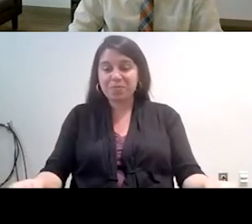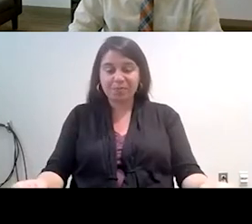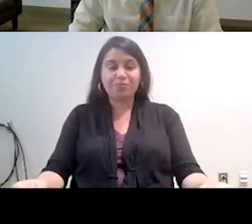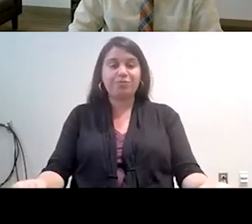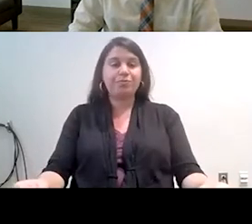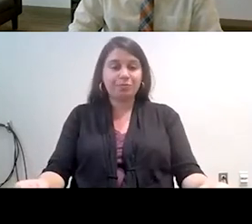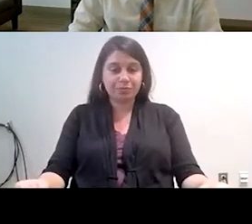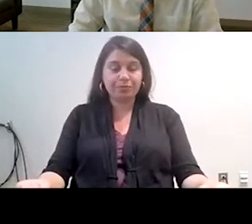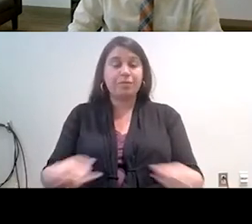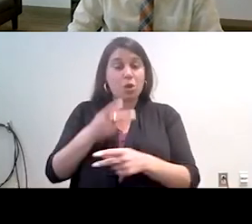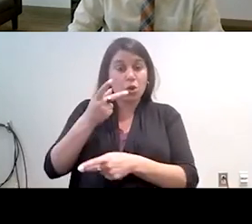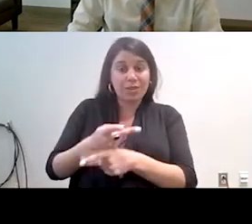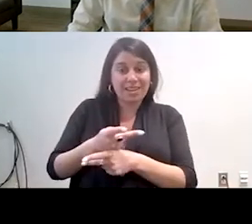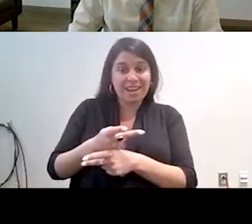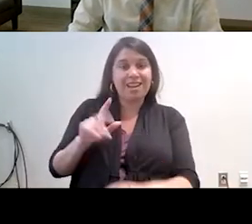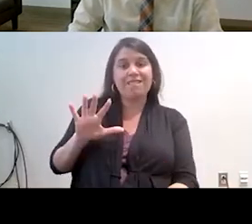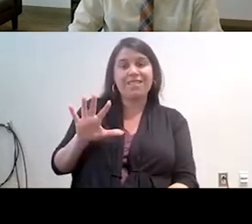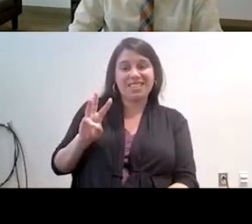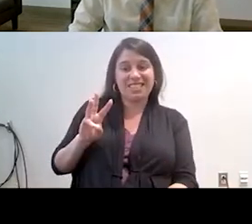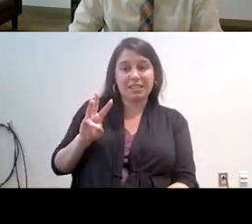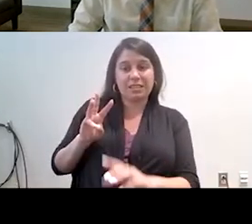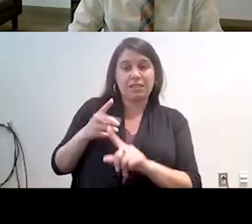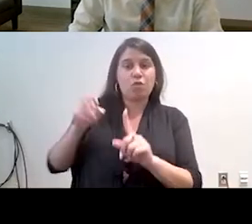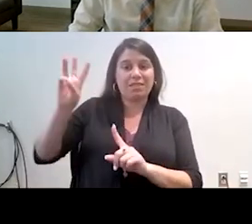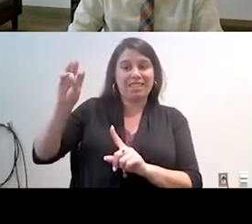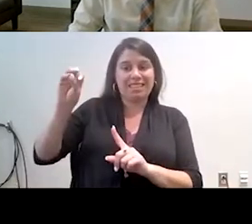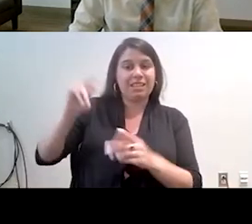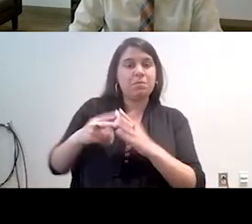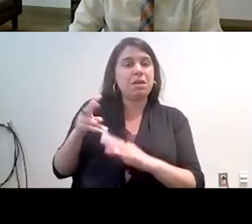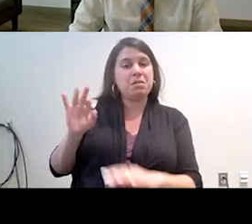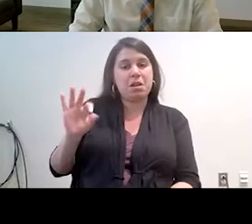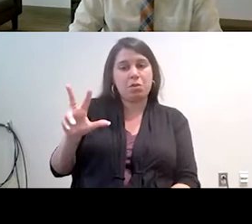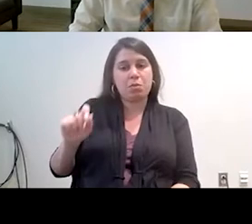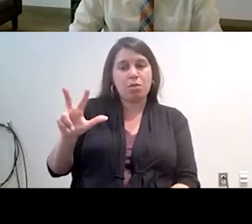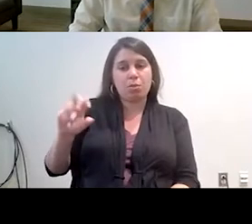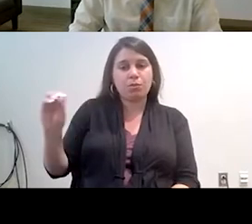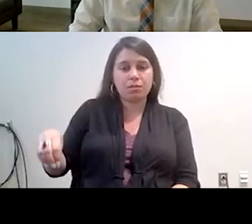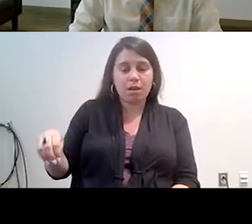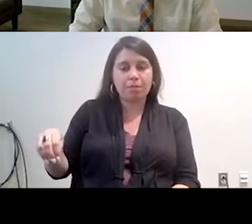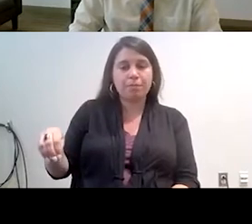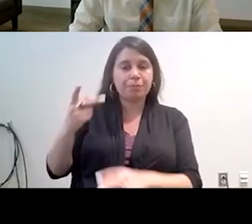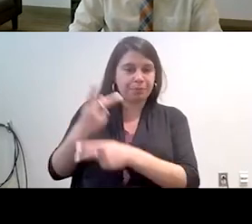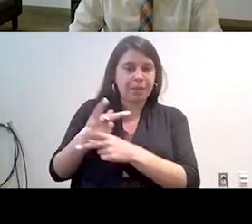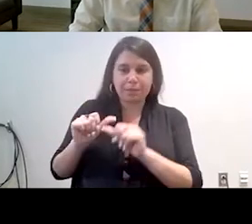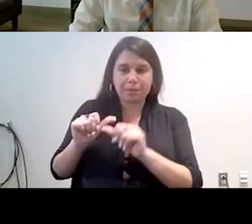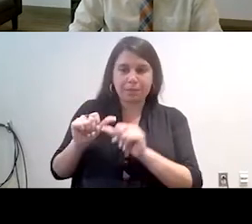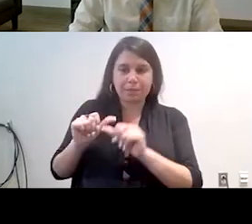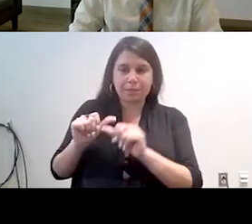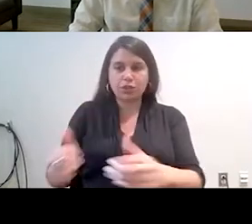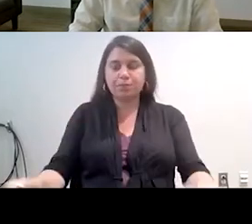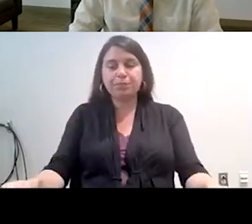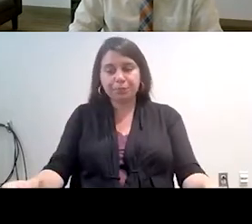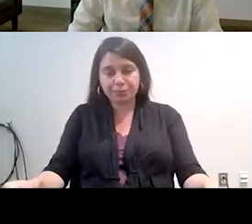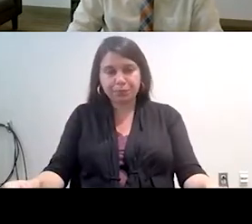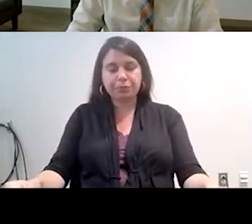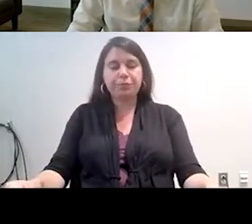We were able to retain 56 of the 60 participants, so 93.3% of the participants completed the